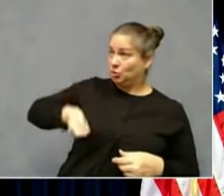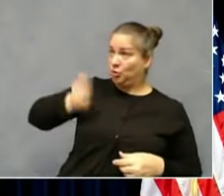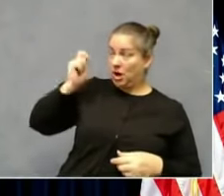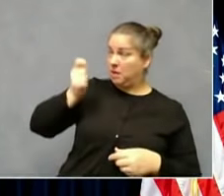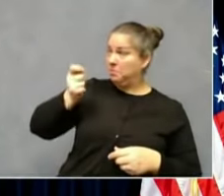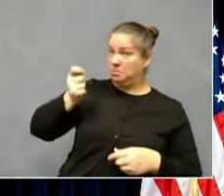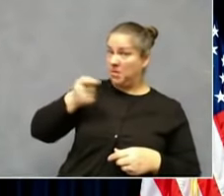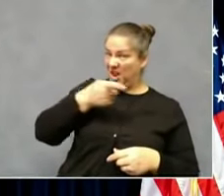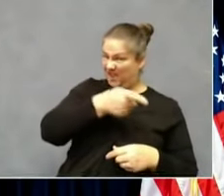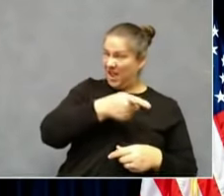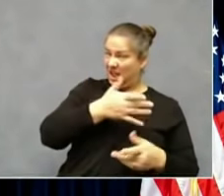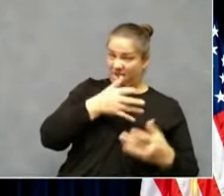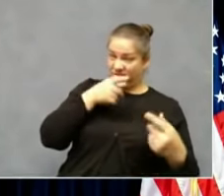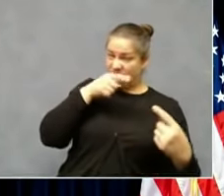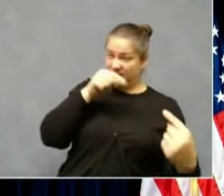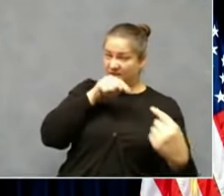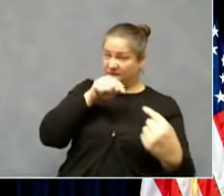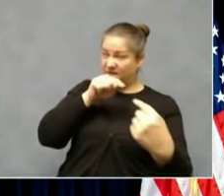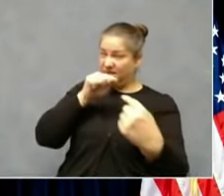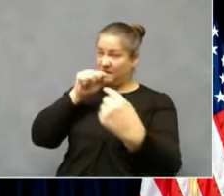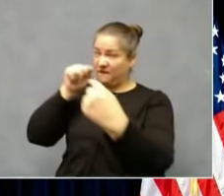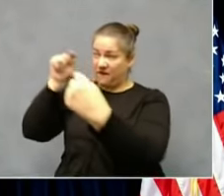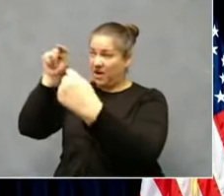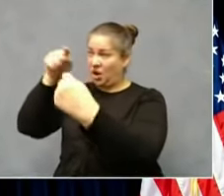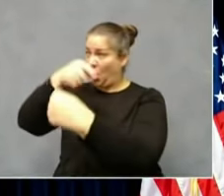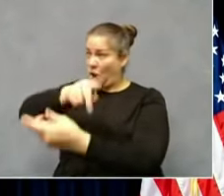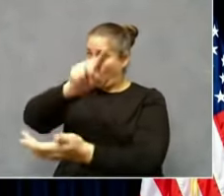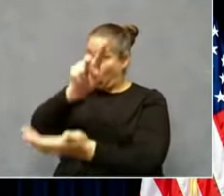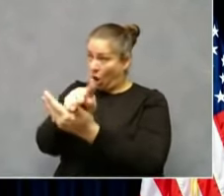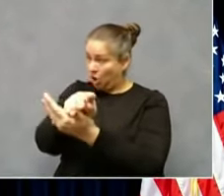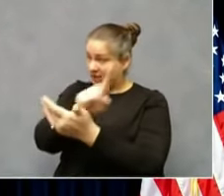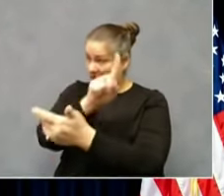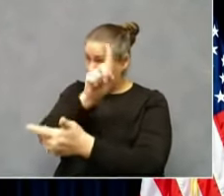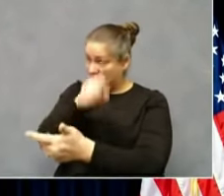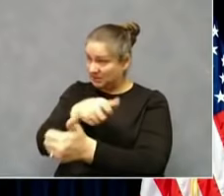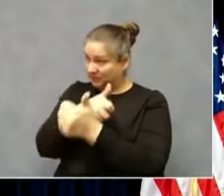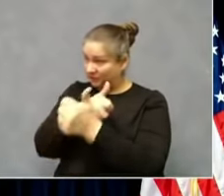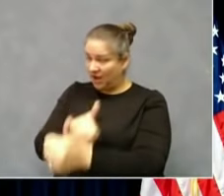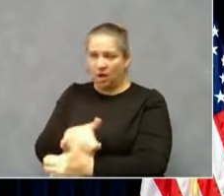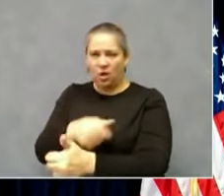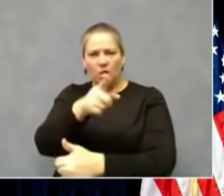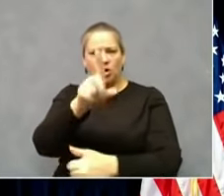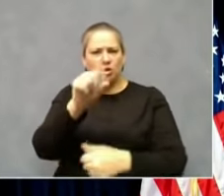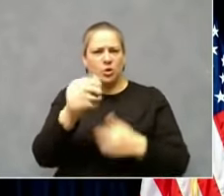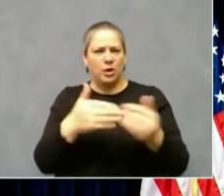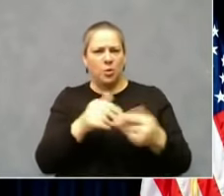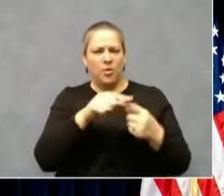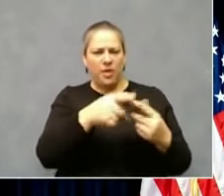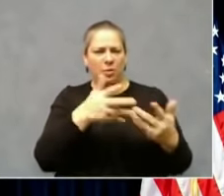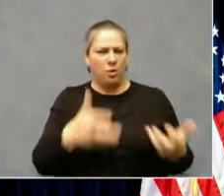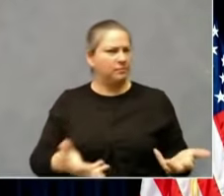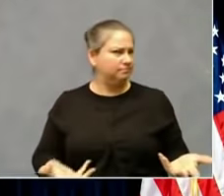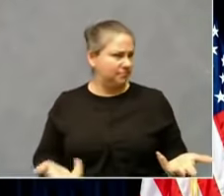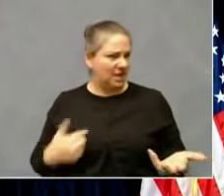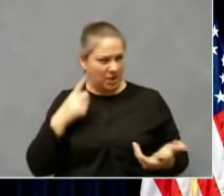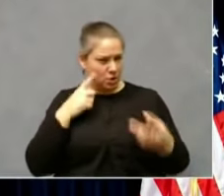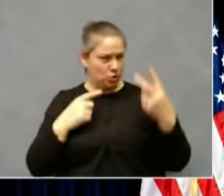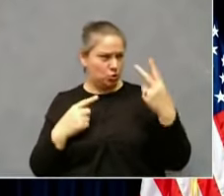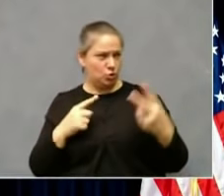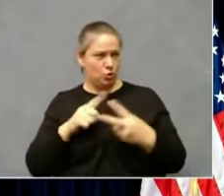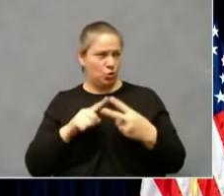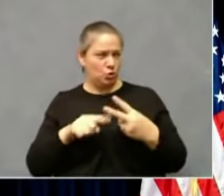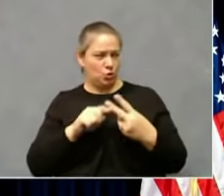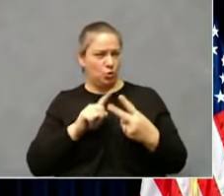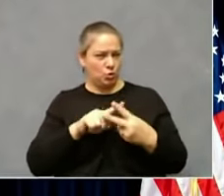to We believe that there are only at most two restaurants, at least, that have been reported that are out there that are